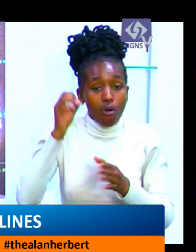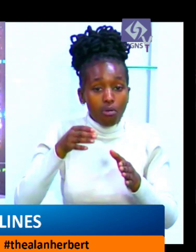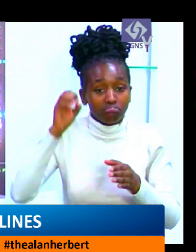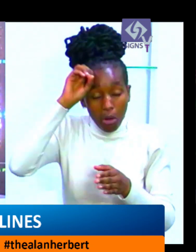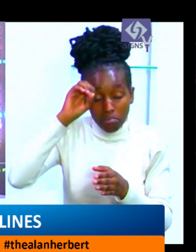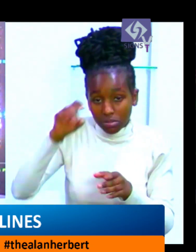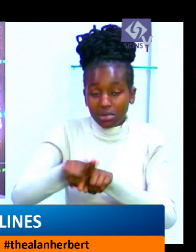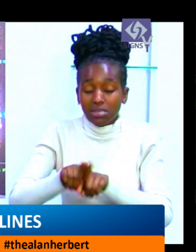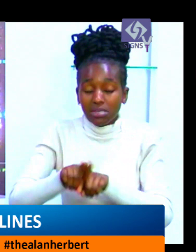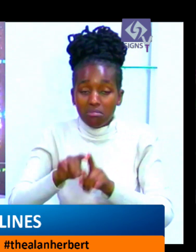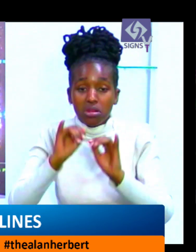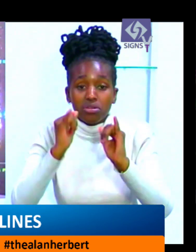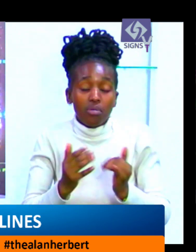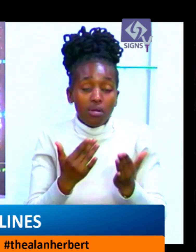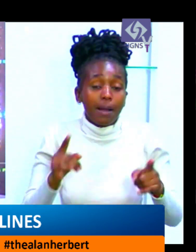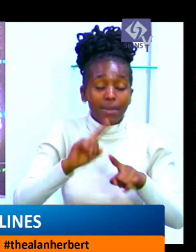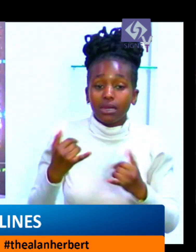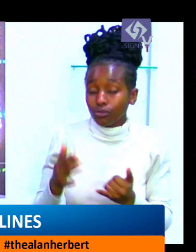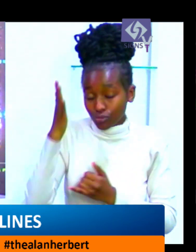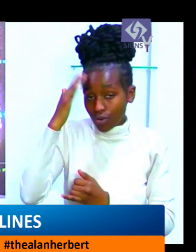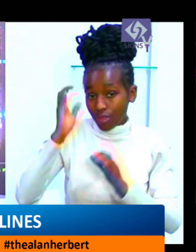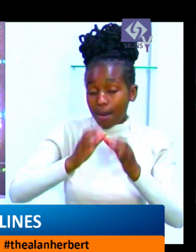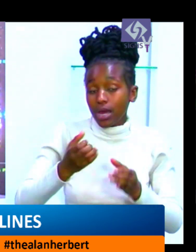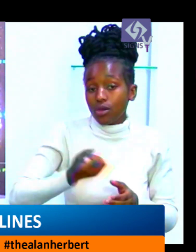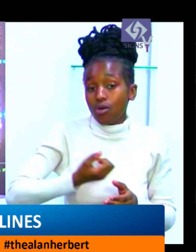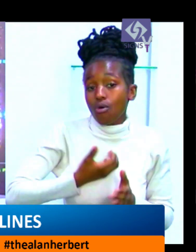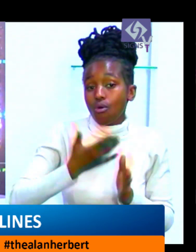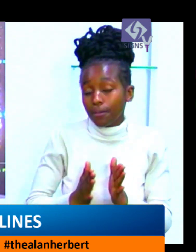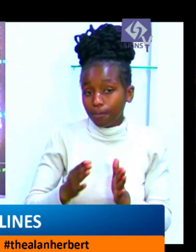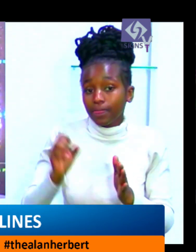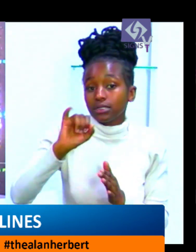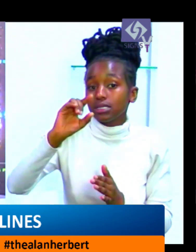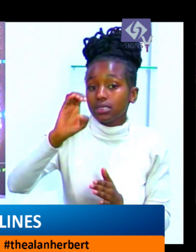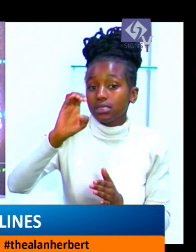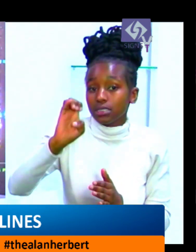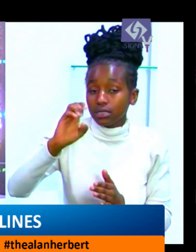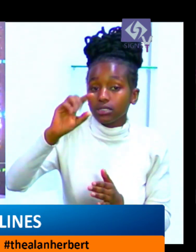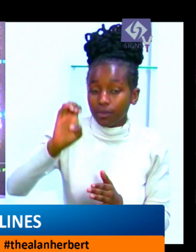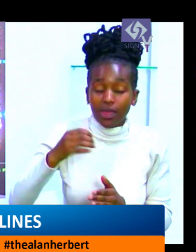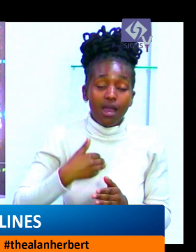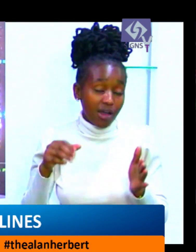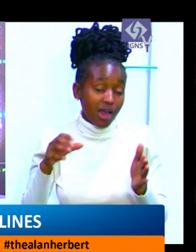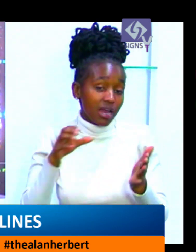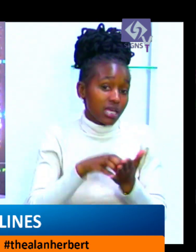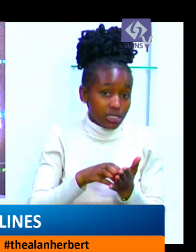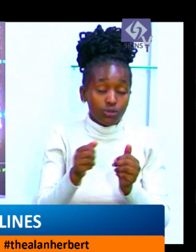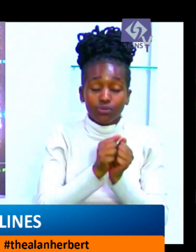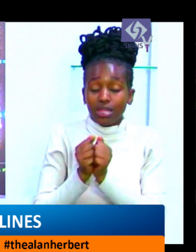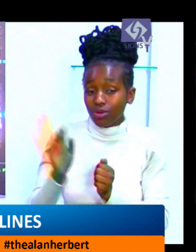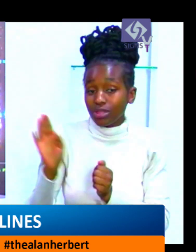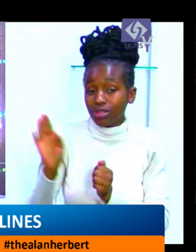cylinders. She also accused Sarai of moving machinery, motor and other equipment from Mumias and